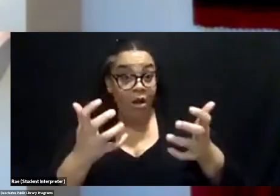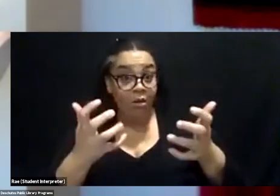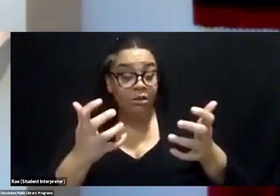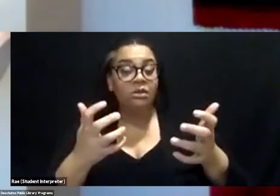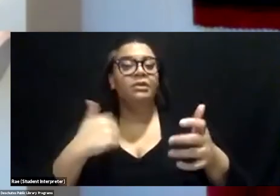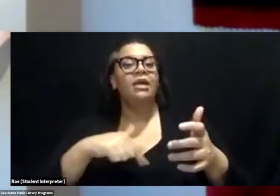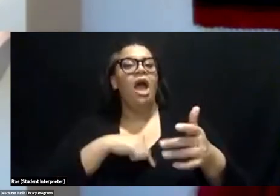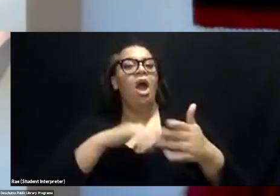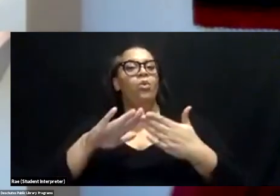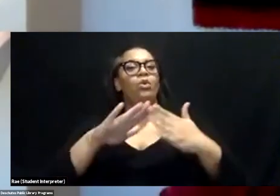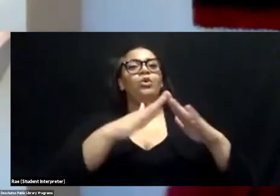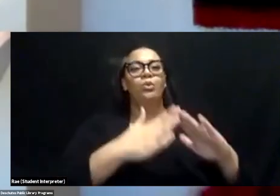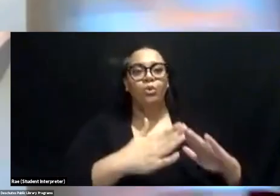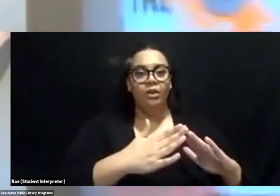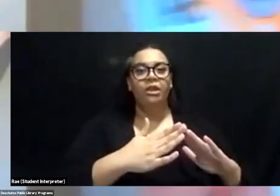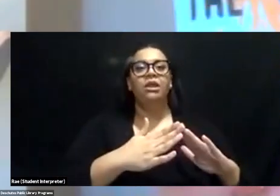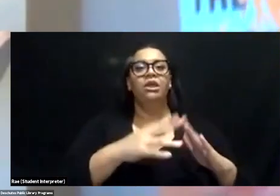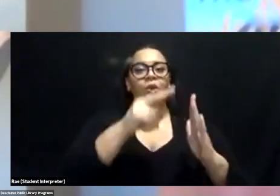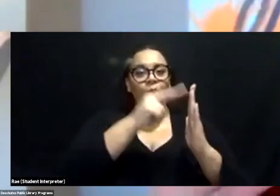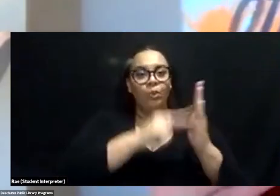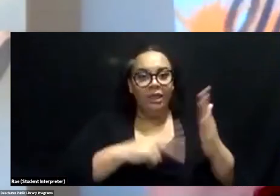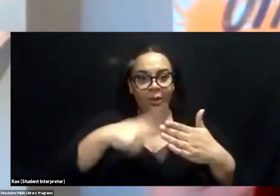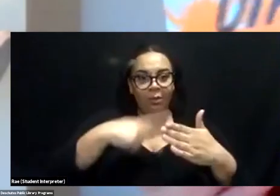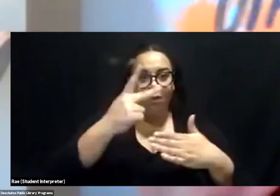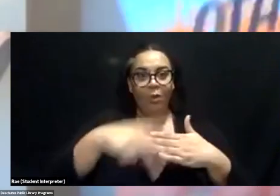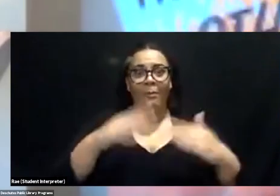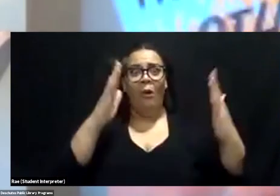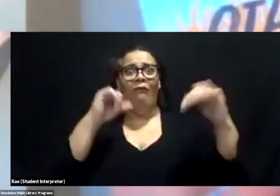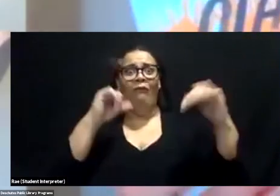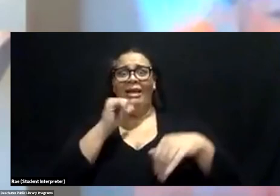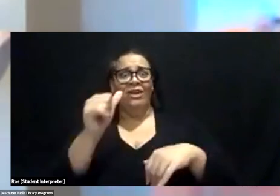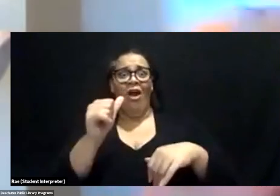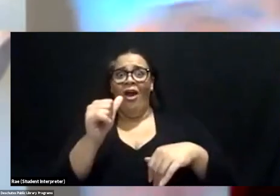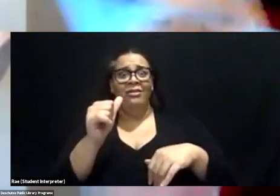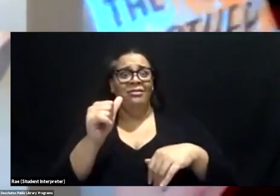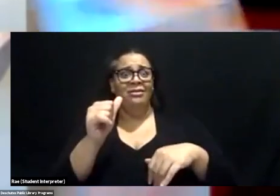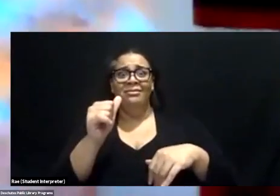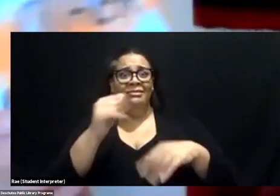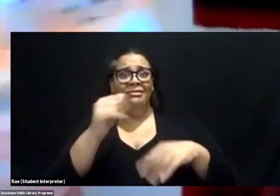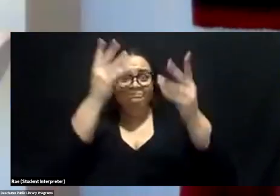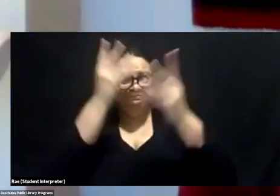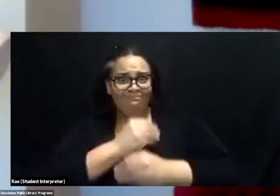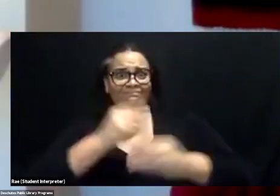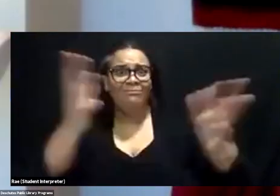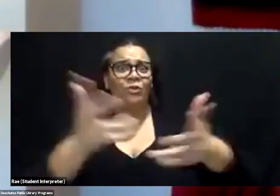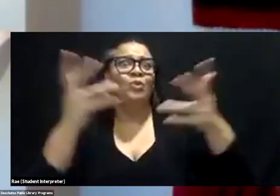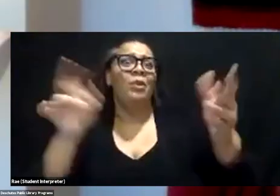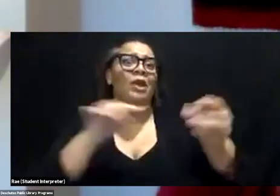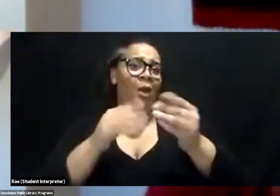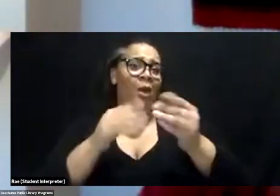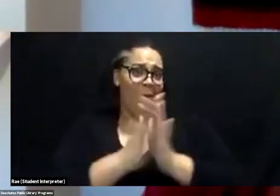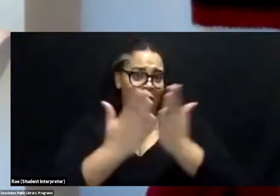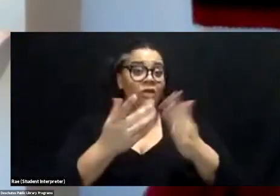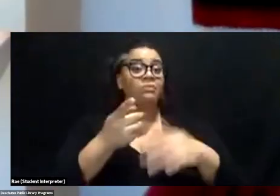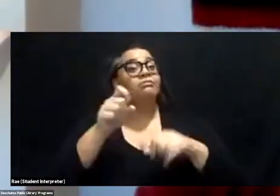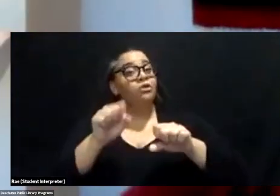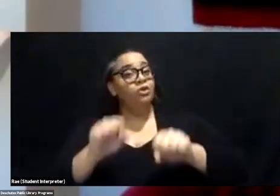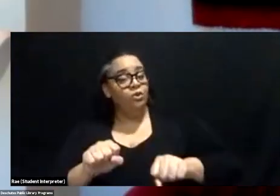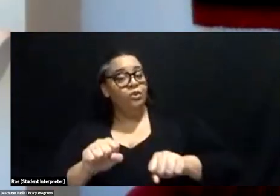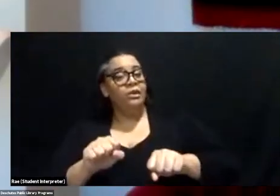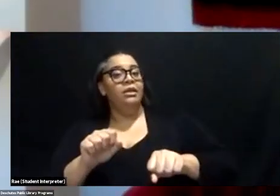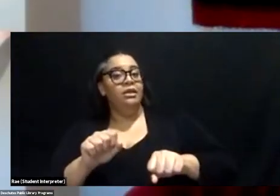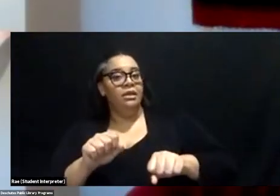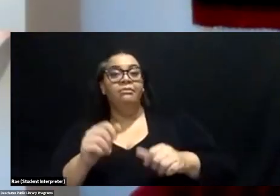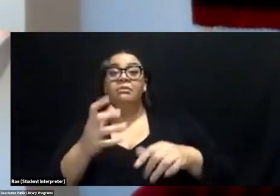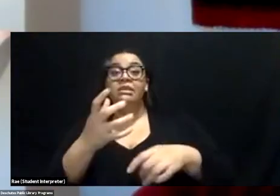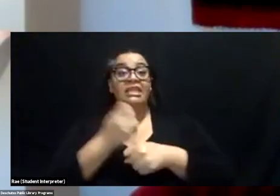community reading program, and hopefully I didn't give away too much about the book. I didn't. You can get that book at